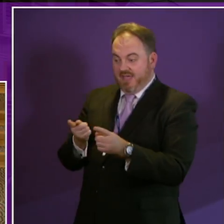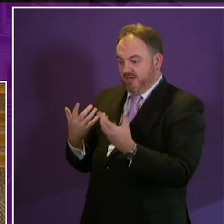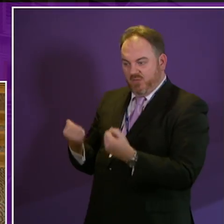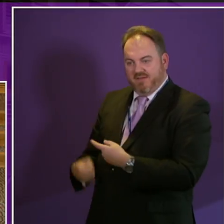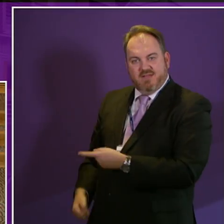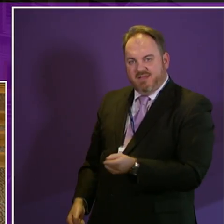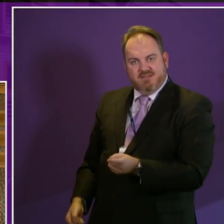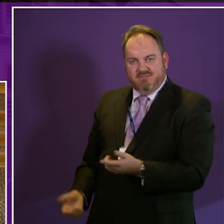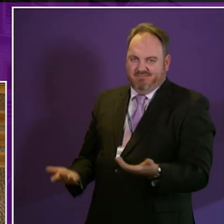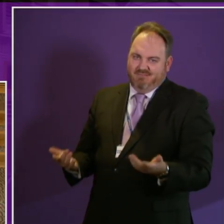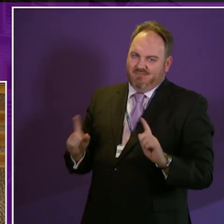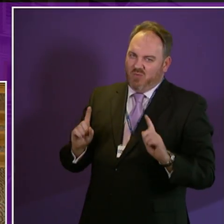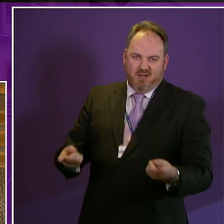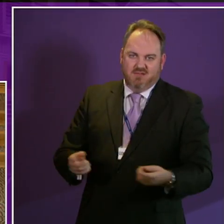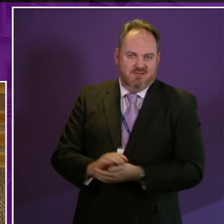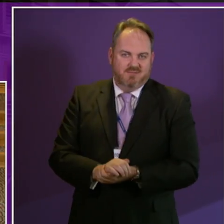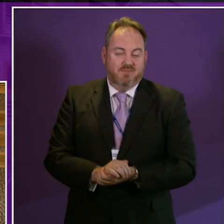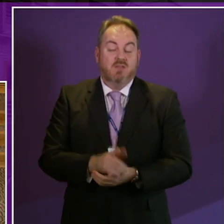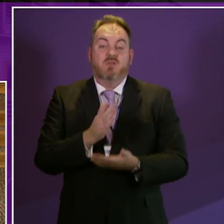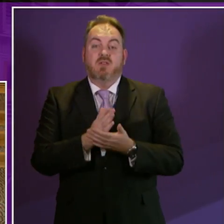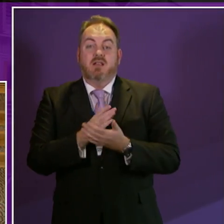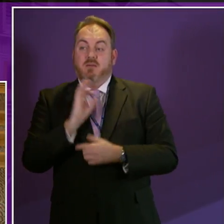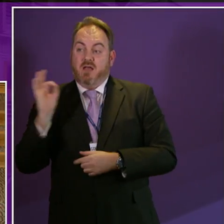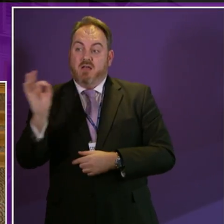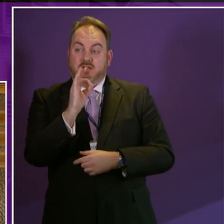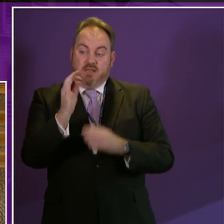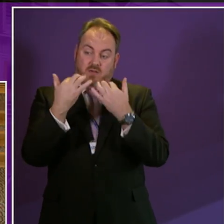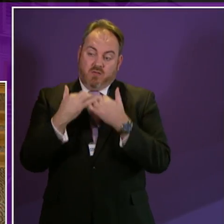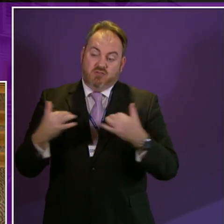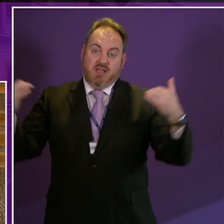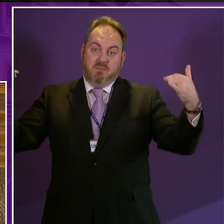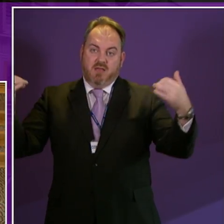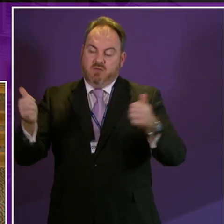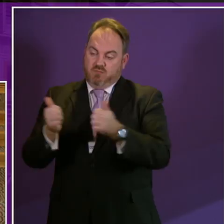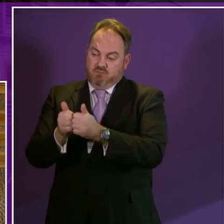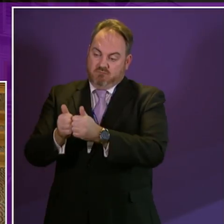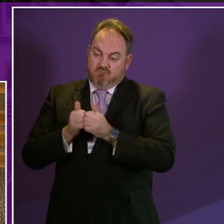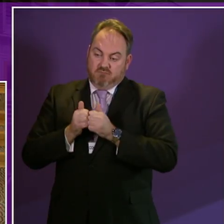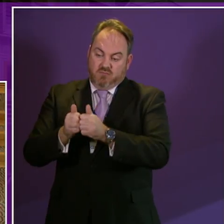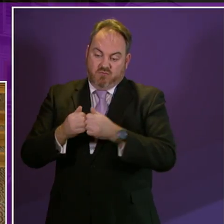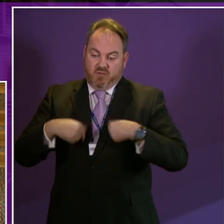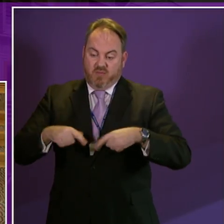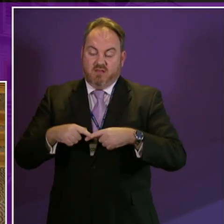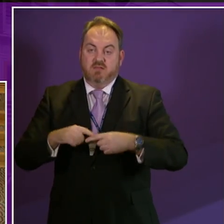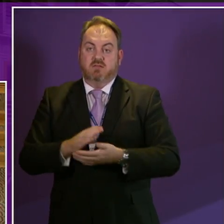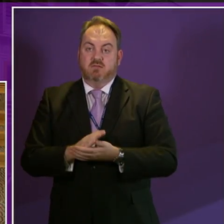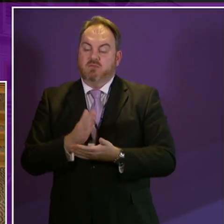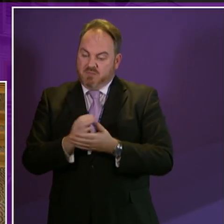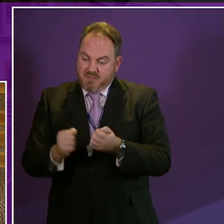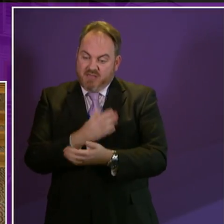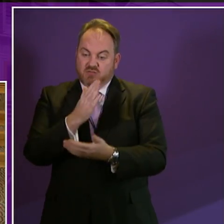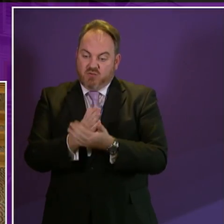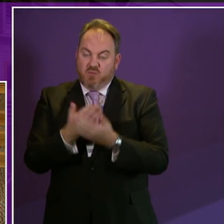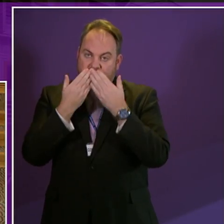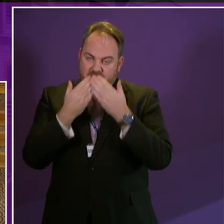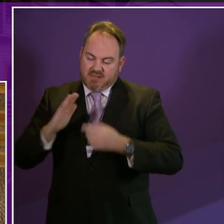and I ask members across the Chamber to join us in committing Scotland's Parliament to giving full effect to the rights